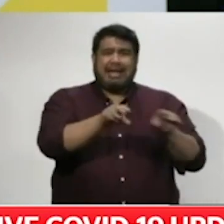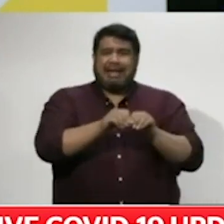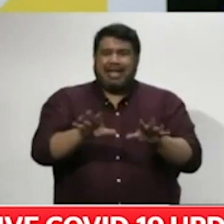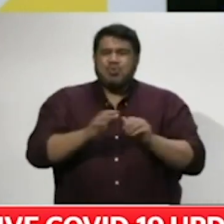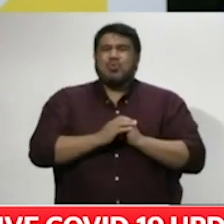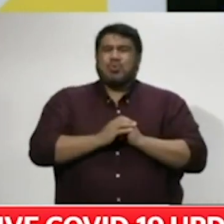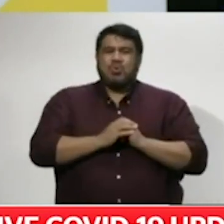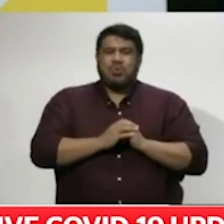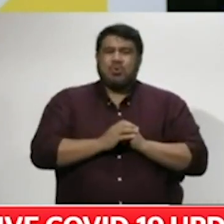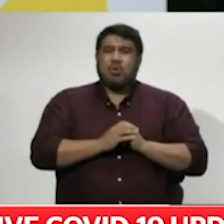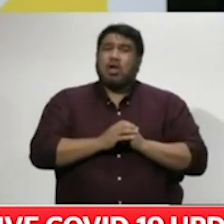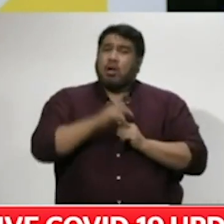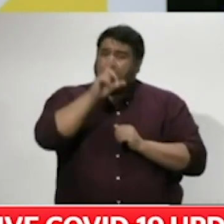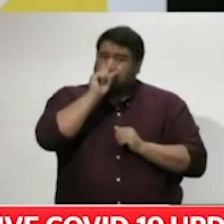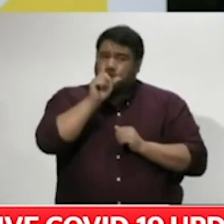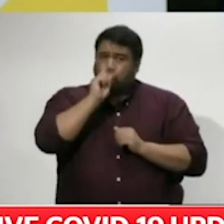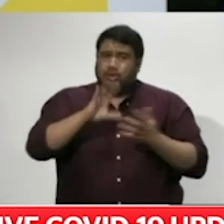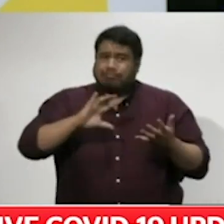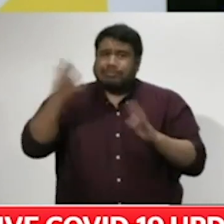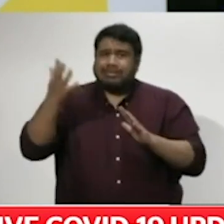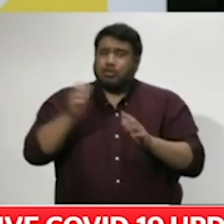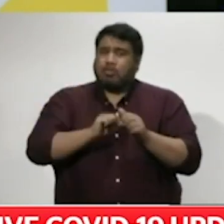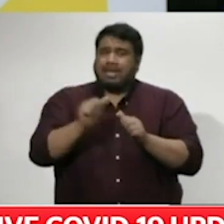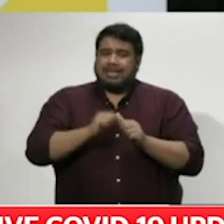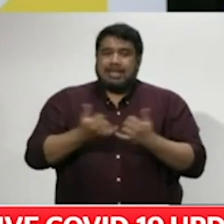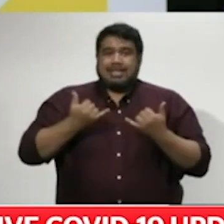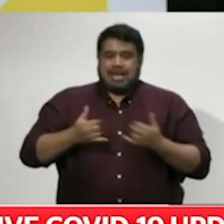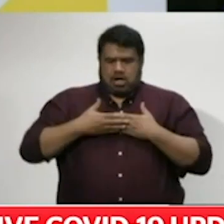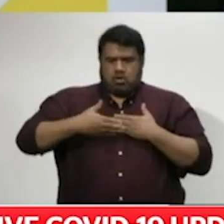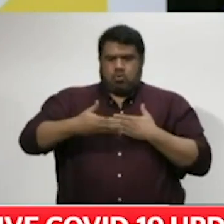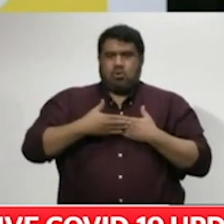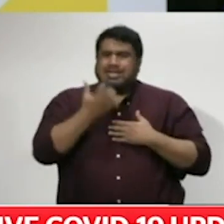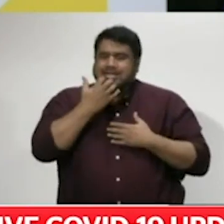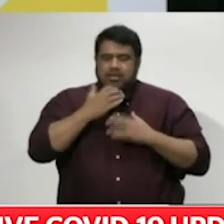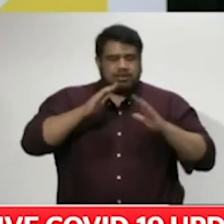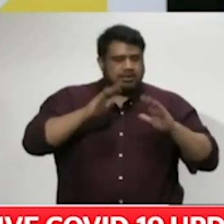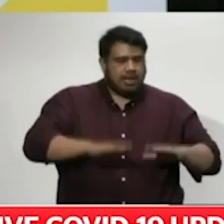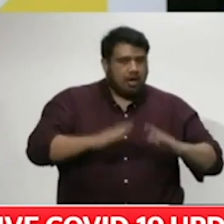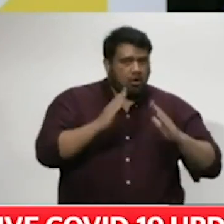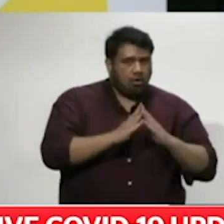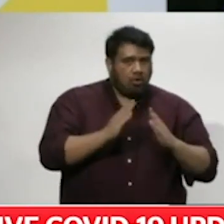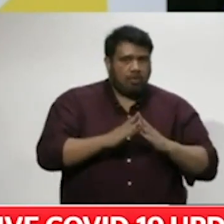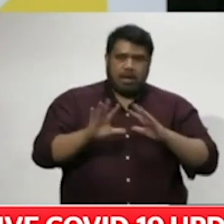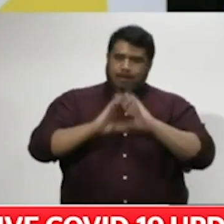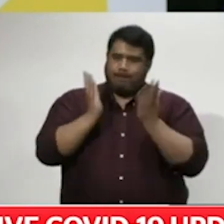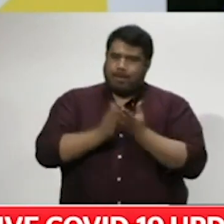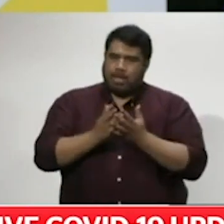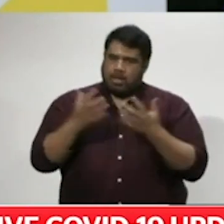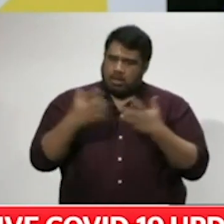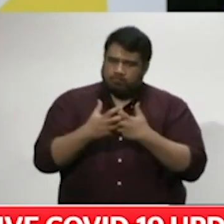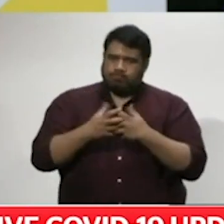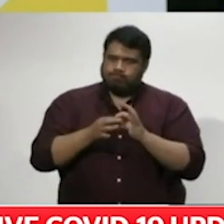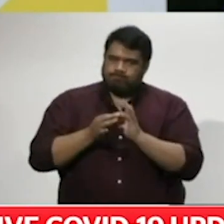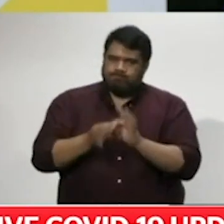can still happen. So my message remains the same for the remainder of the week. Stay Home, Stay Your Bubble, Maintain Physical